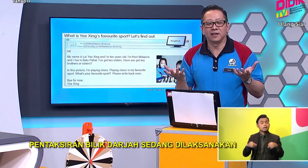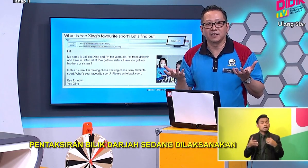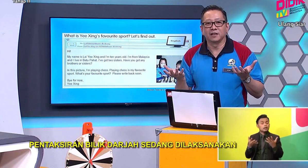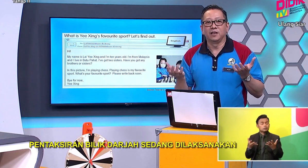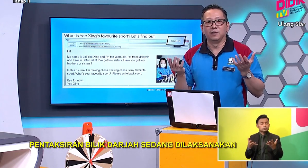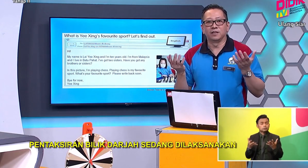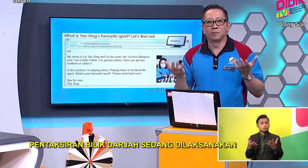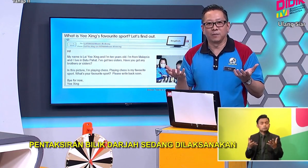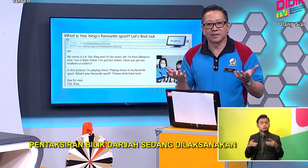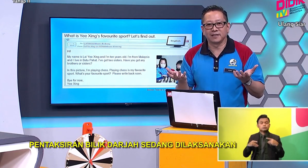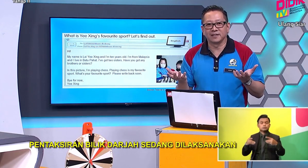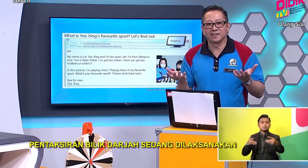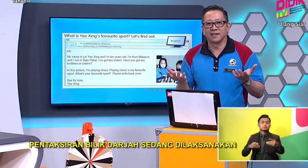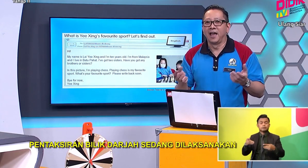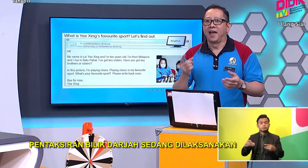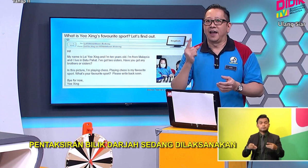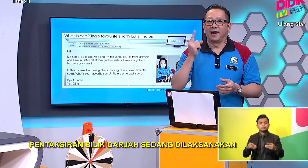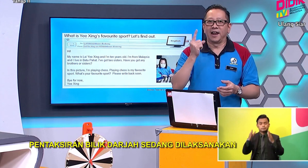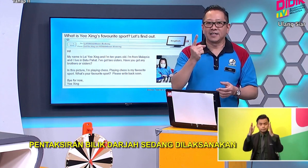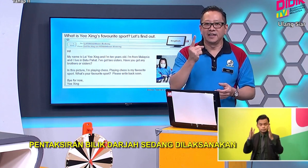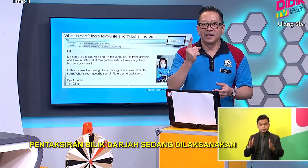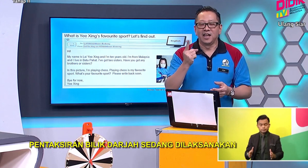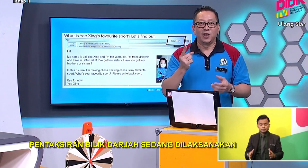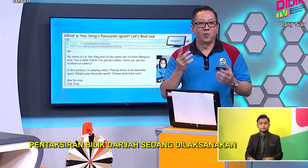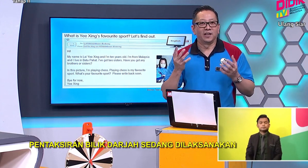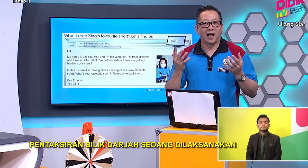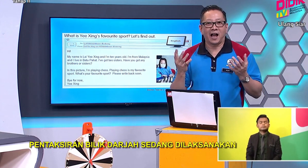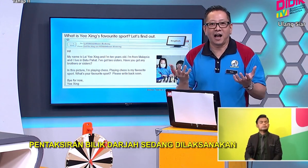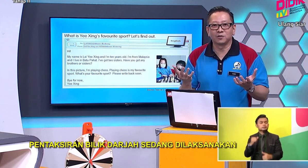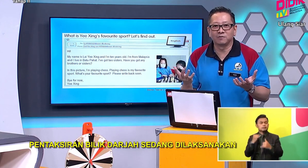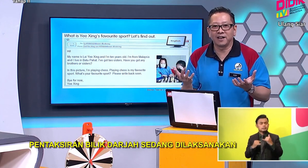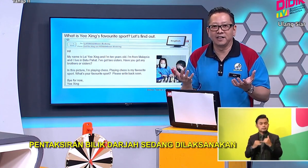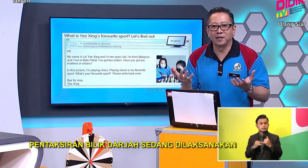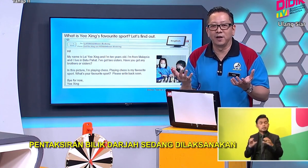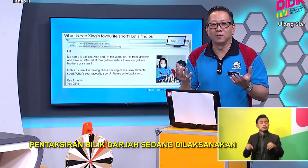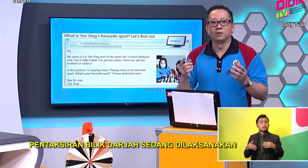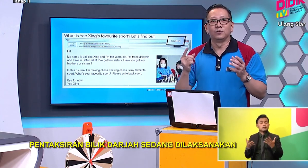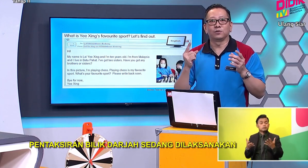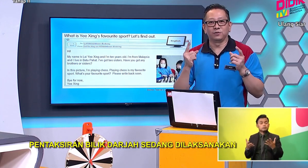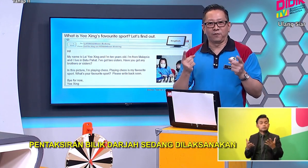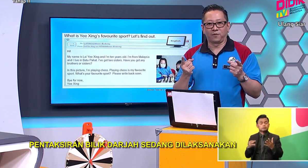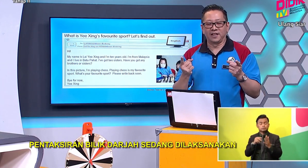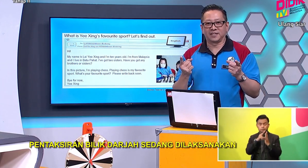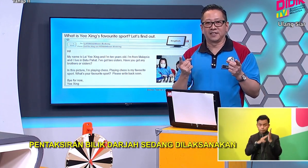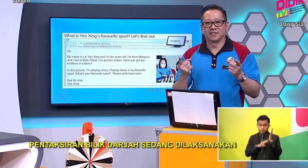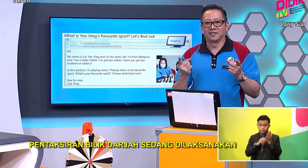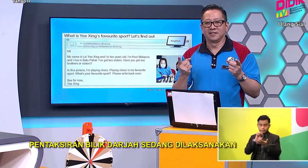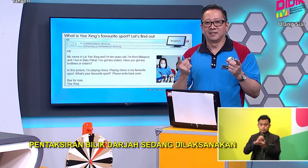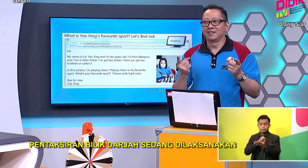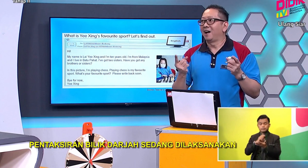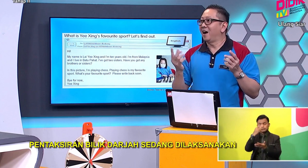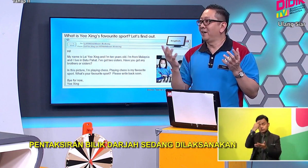or things using proper sentence. And lastly, you learn how to write an email to your friends.